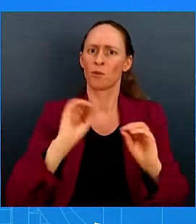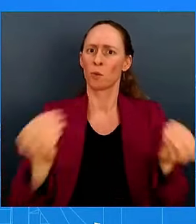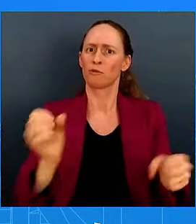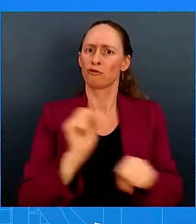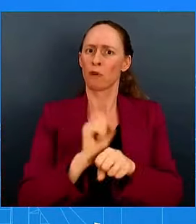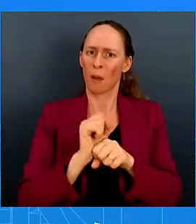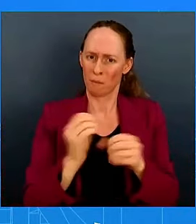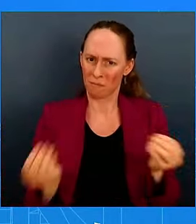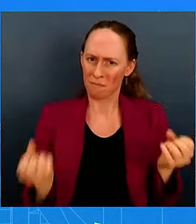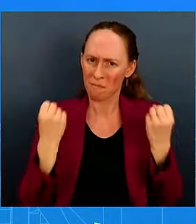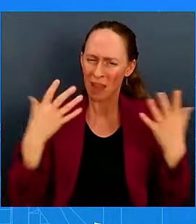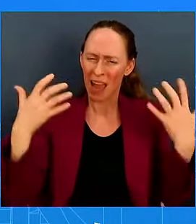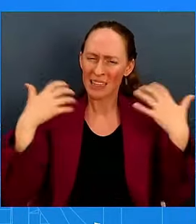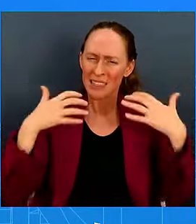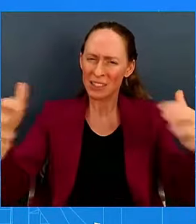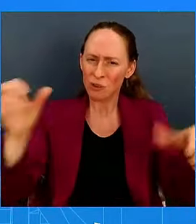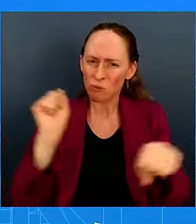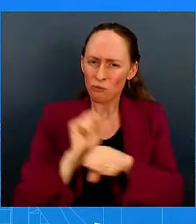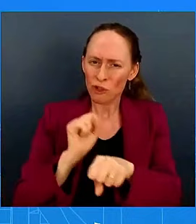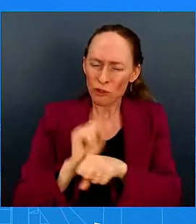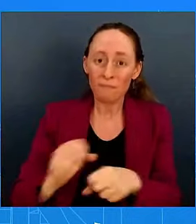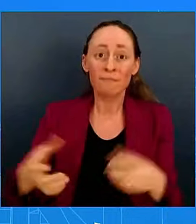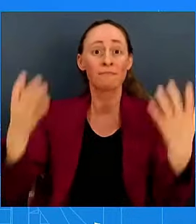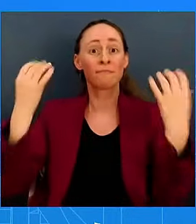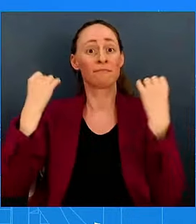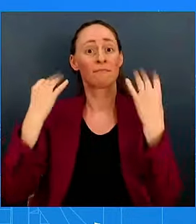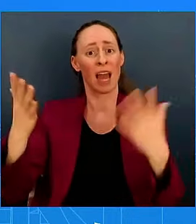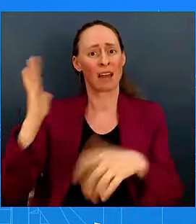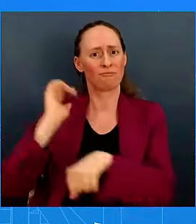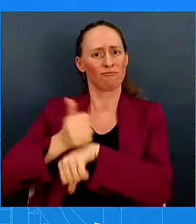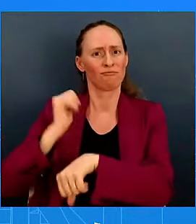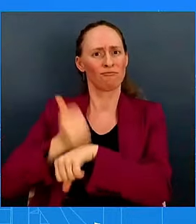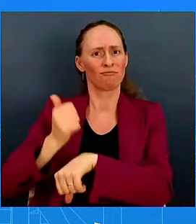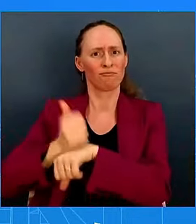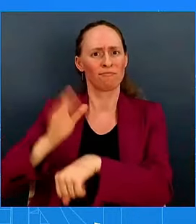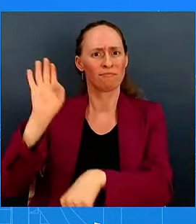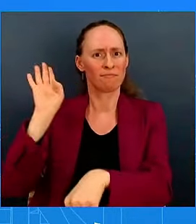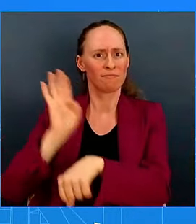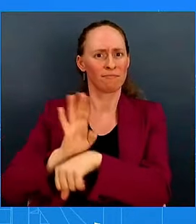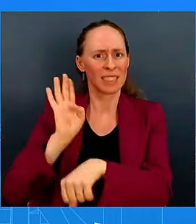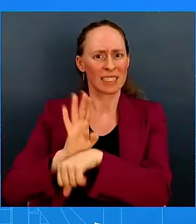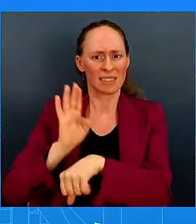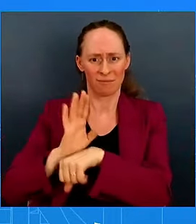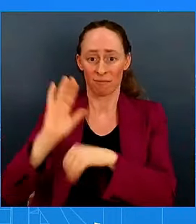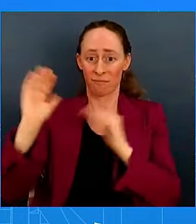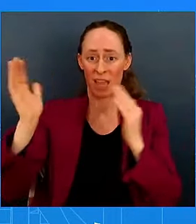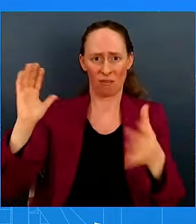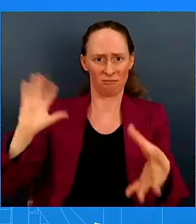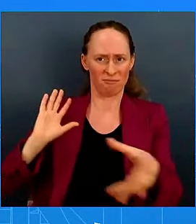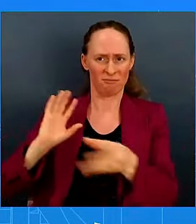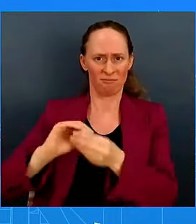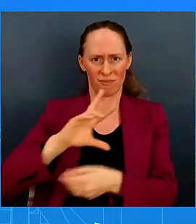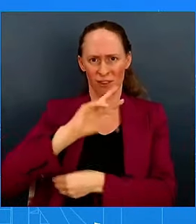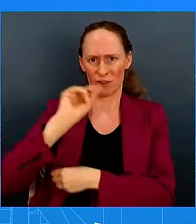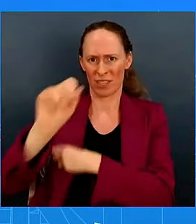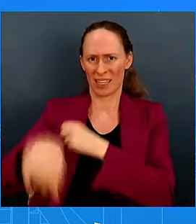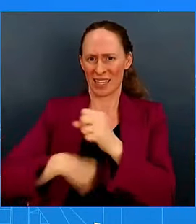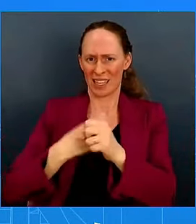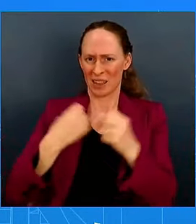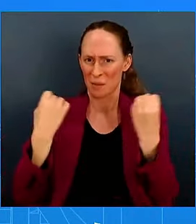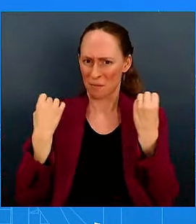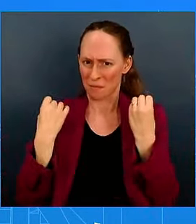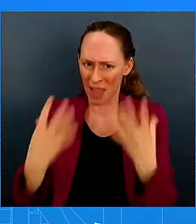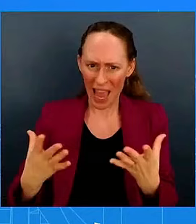now experiencing the fastest growth rate in 30 years, doubled the amount of SBA-backed loans for Latino